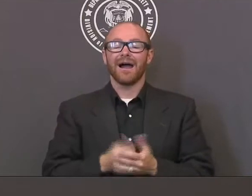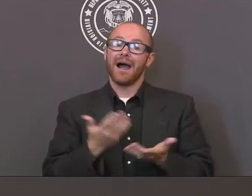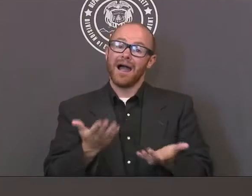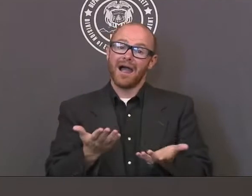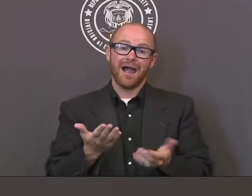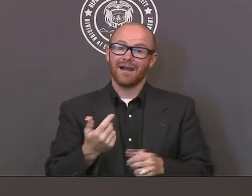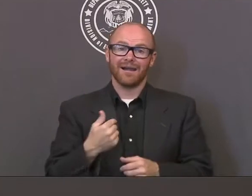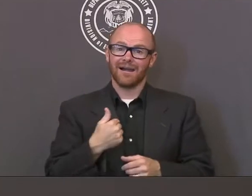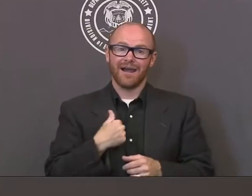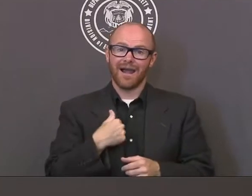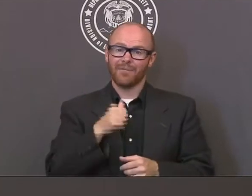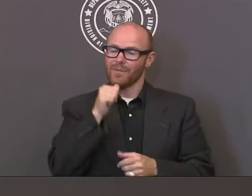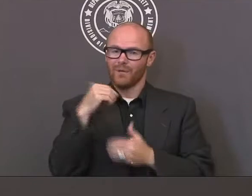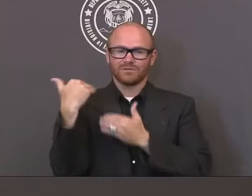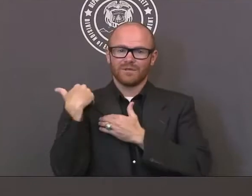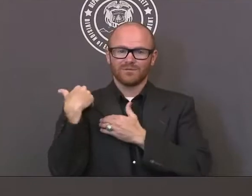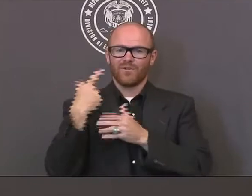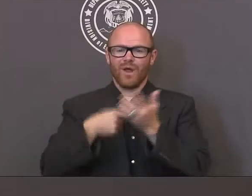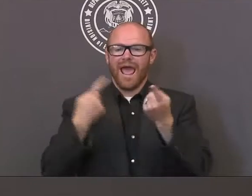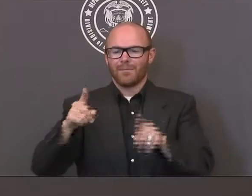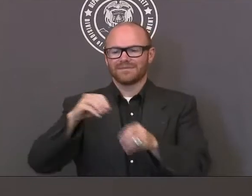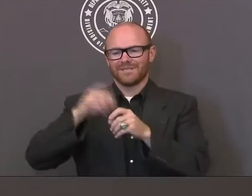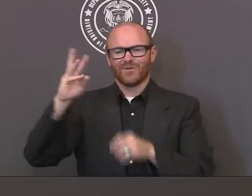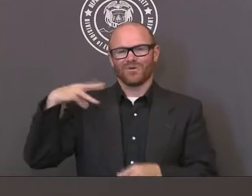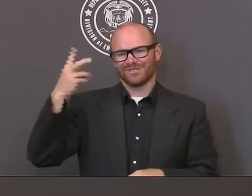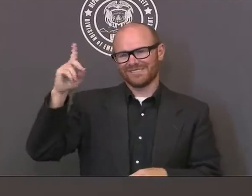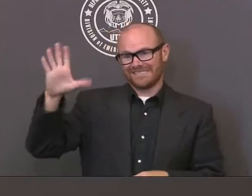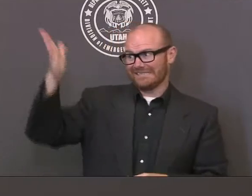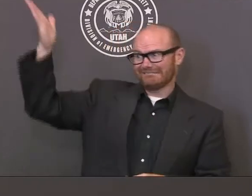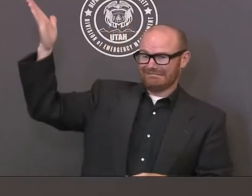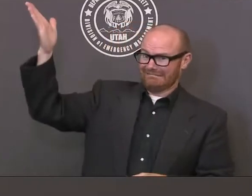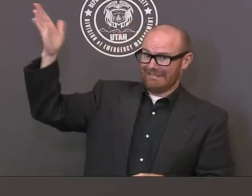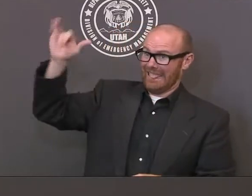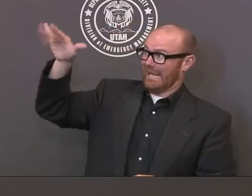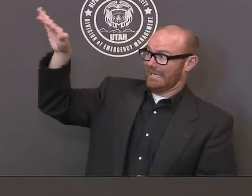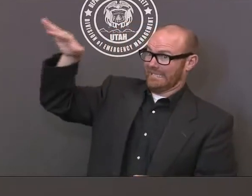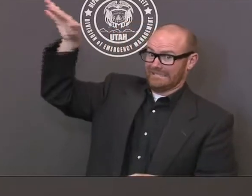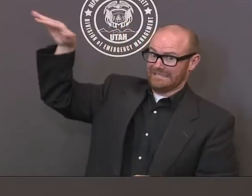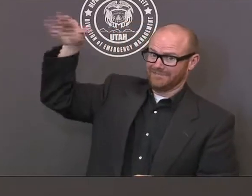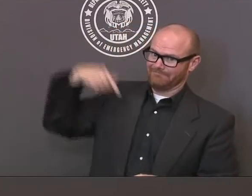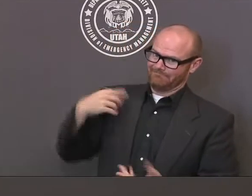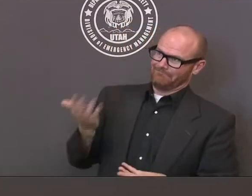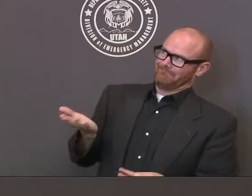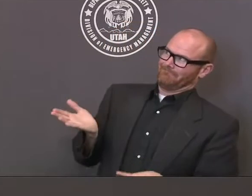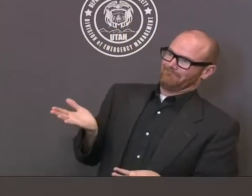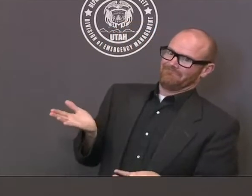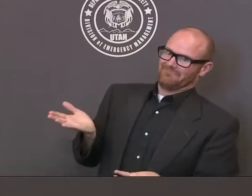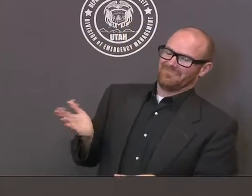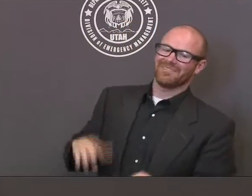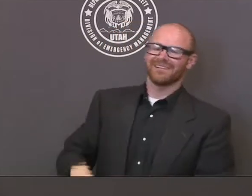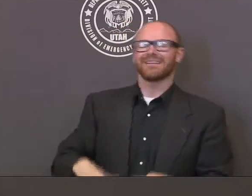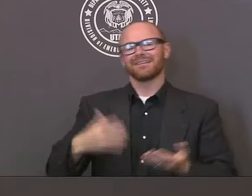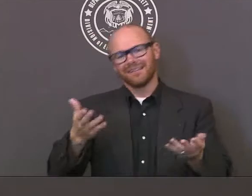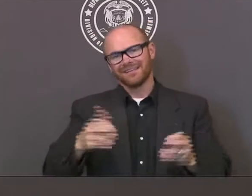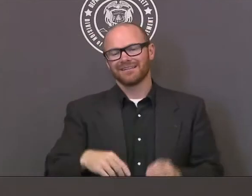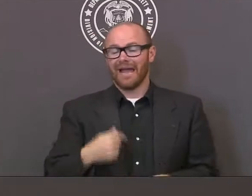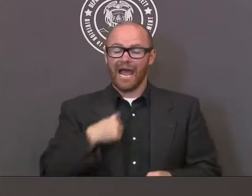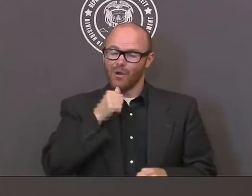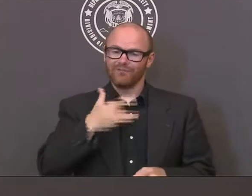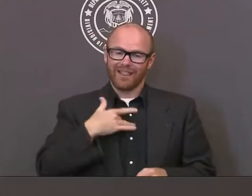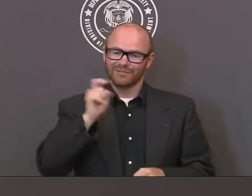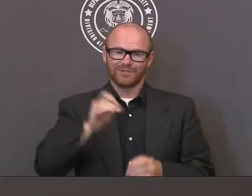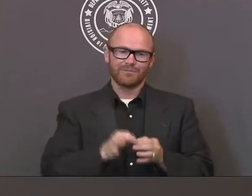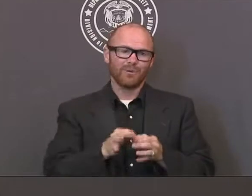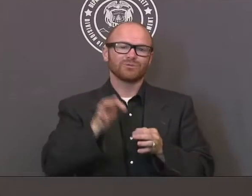I'm not responsible for what comes out of Washington, D.C., so I don't think we need to postpone the